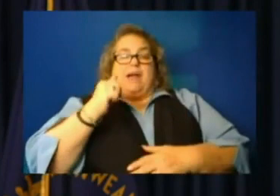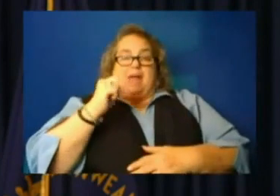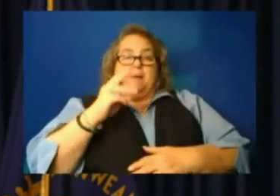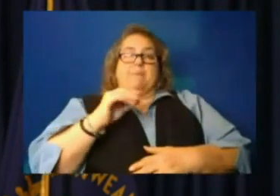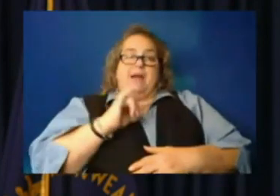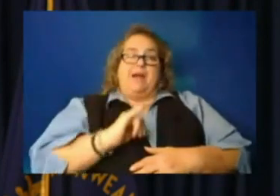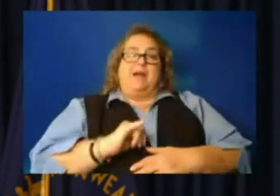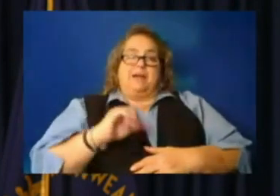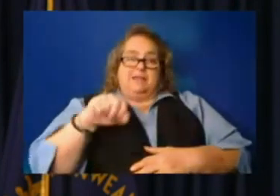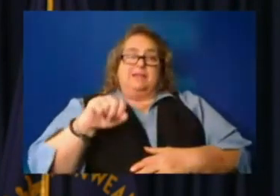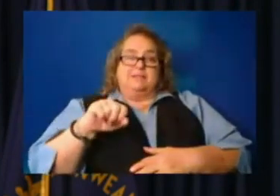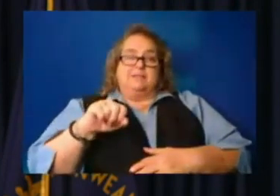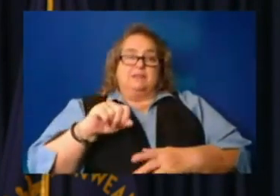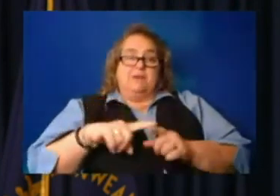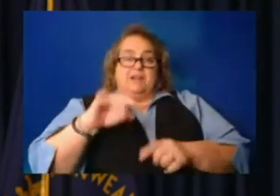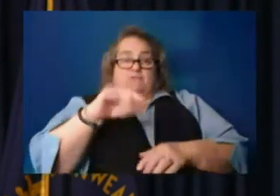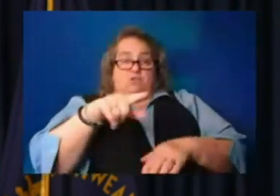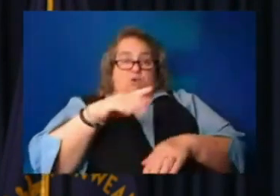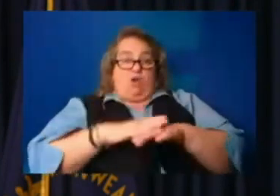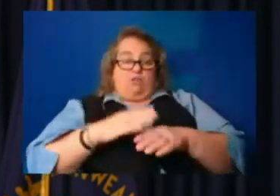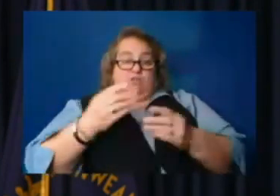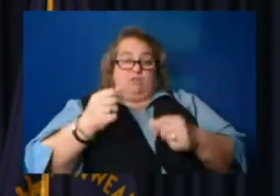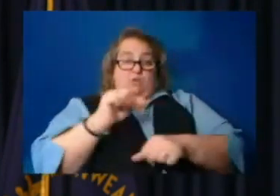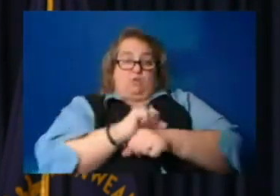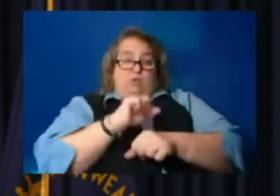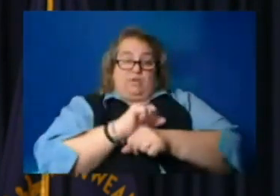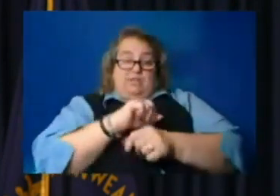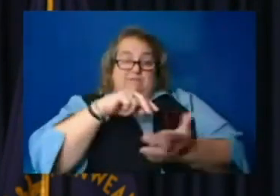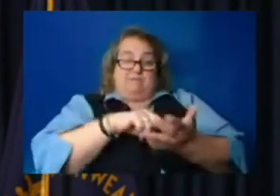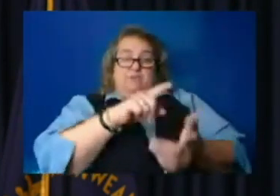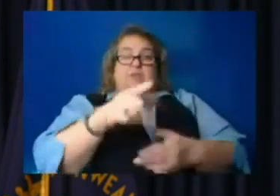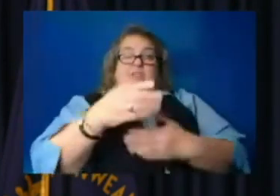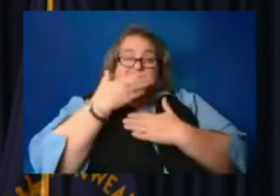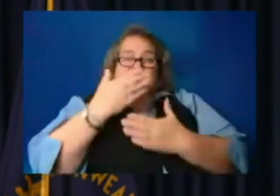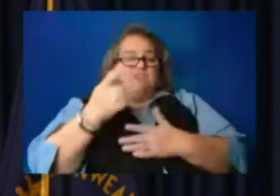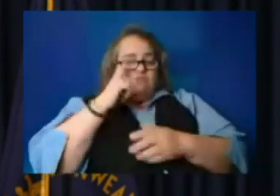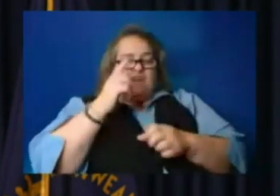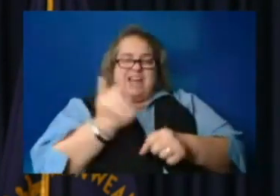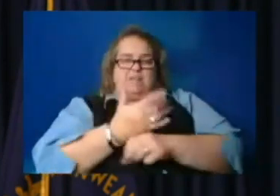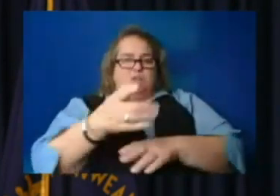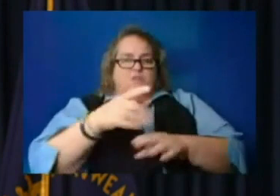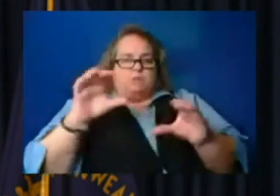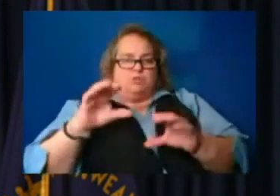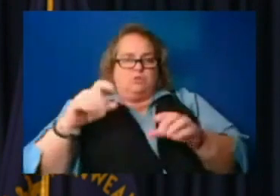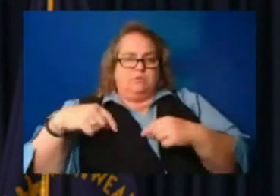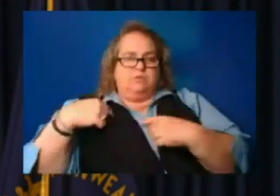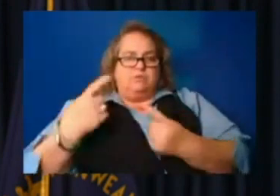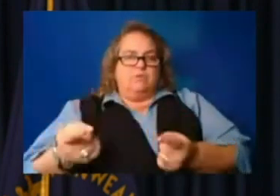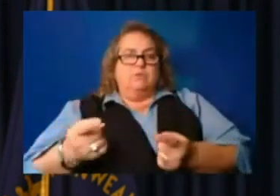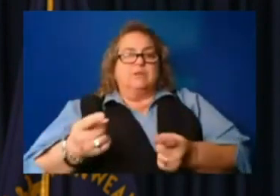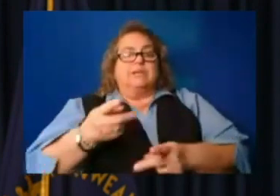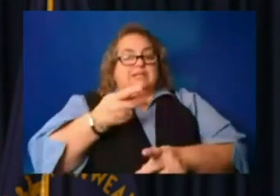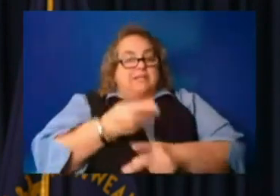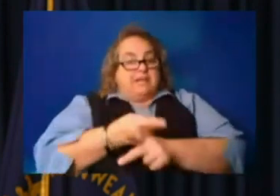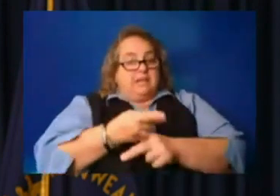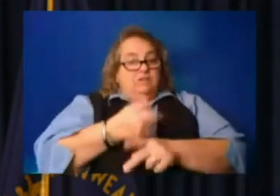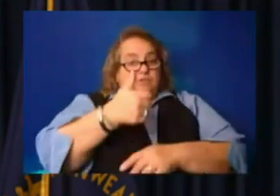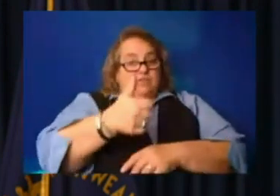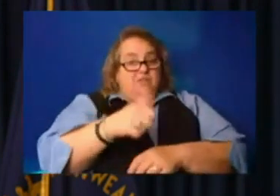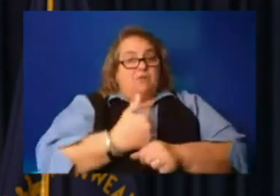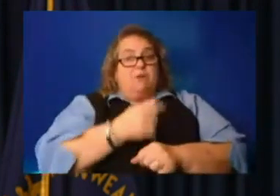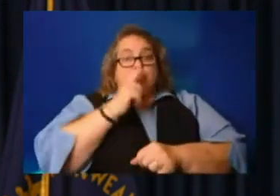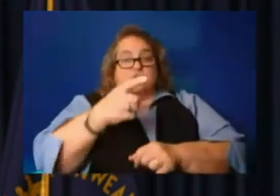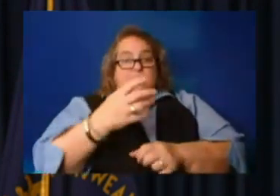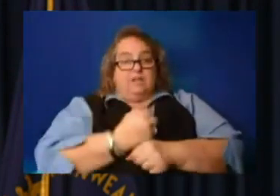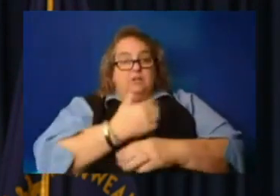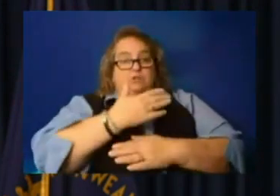If you're on the ground there, thank you for everything you've been doing. Do take care of yourself. Make sure you get some rest in